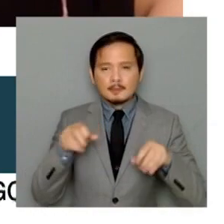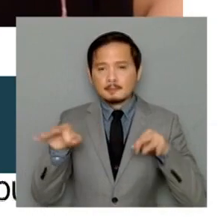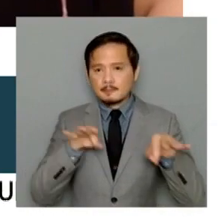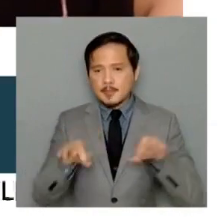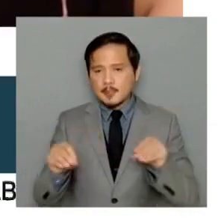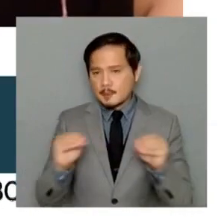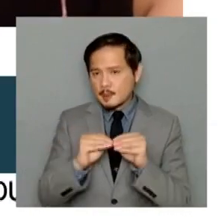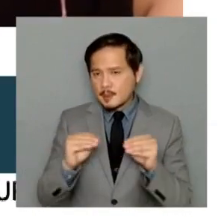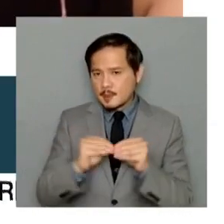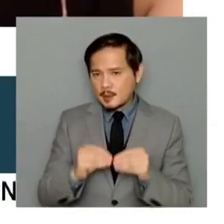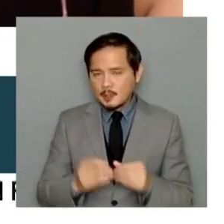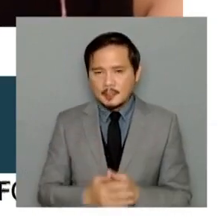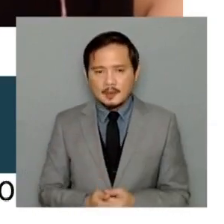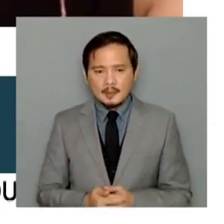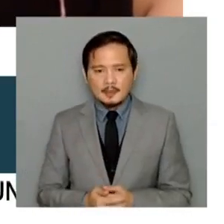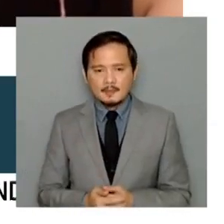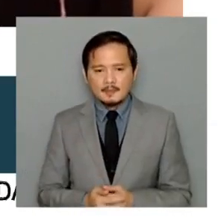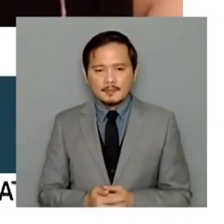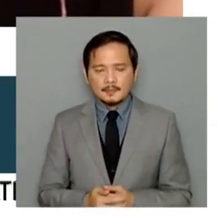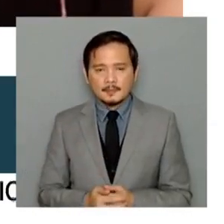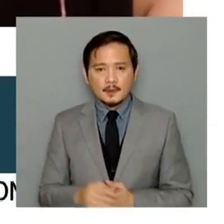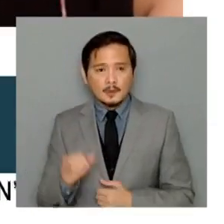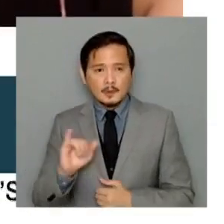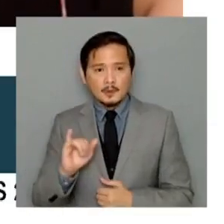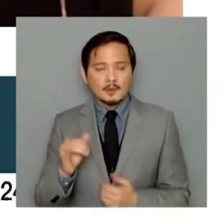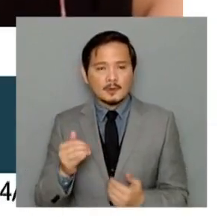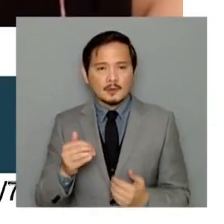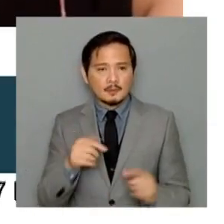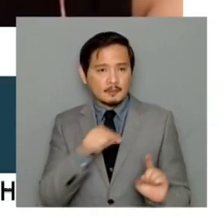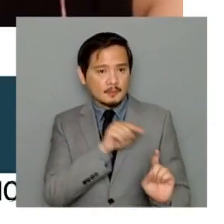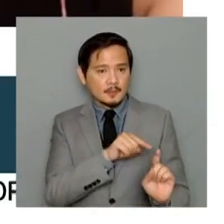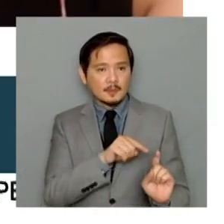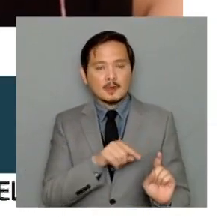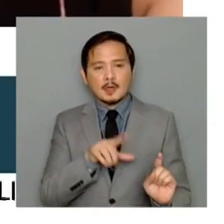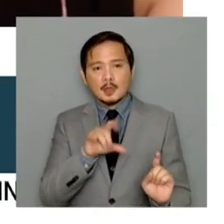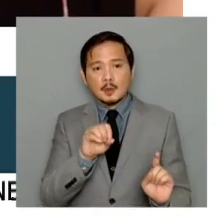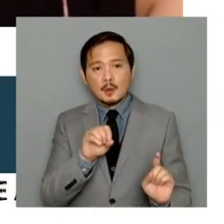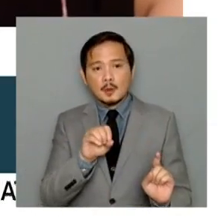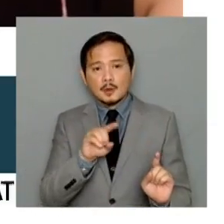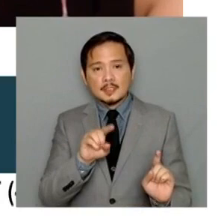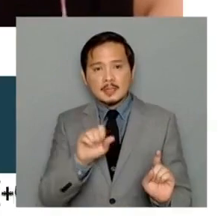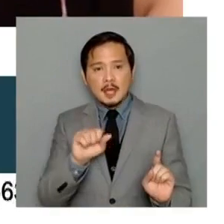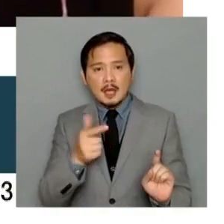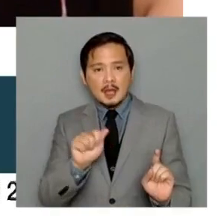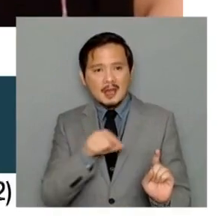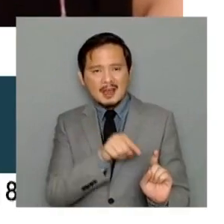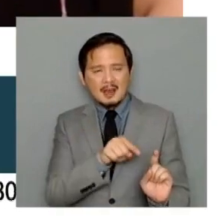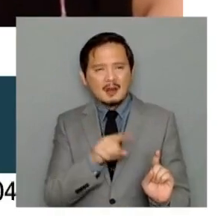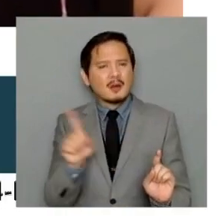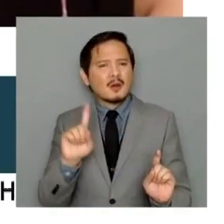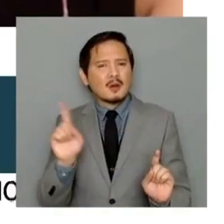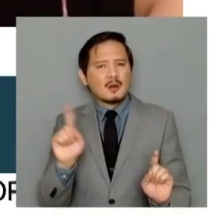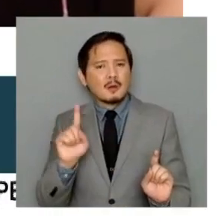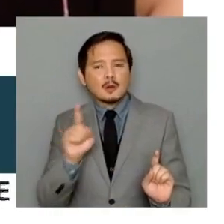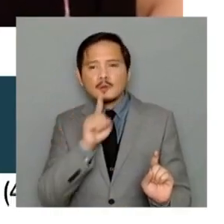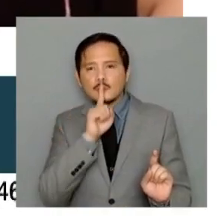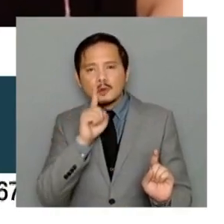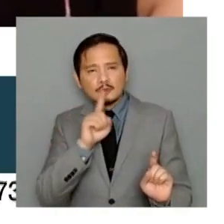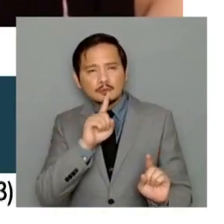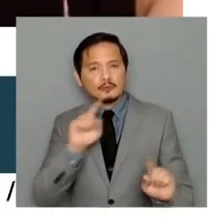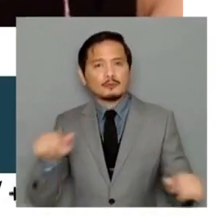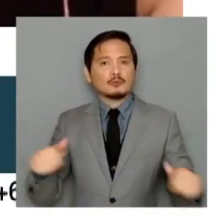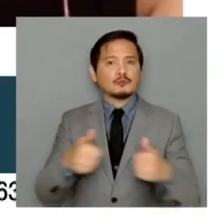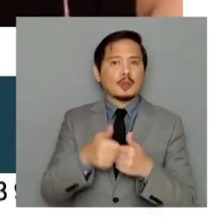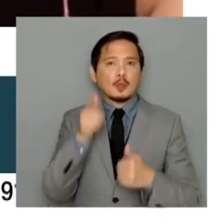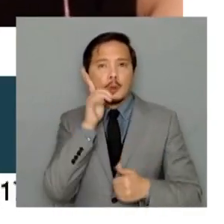tell us what the newly nominated Secretary, Yulo Loisaga, is really going to face and will have to be prepared to do